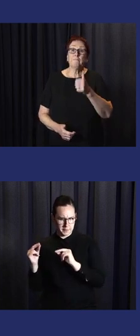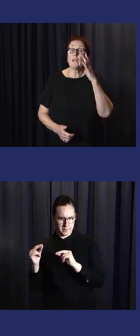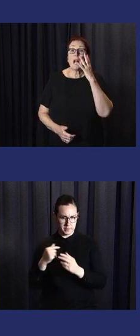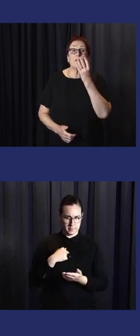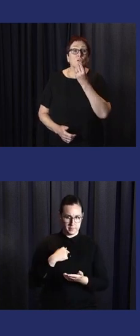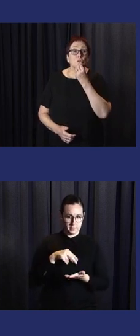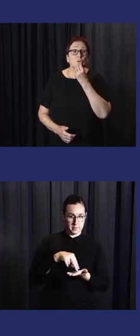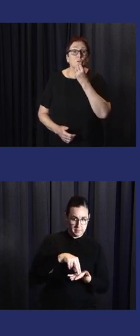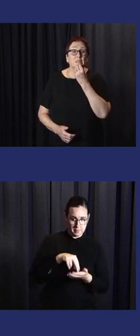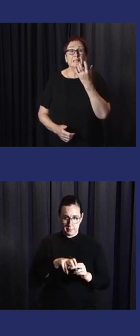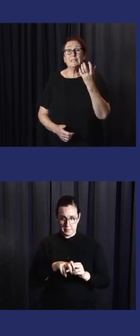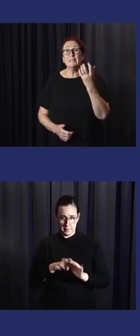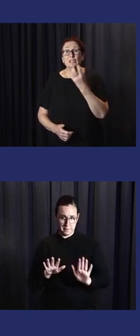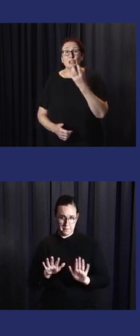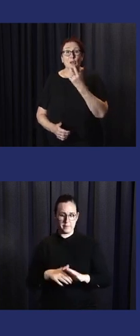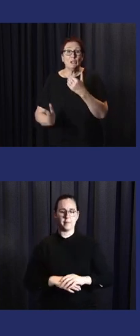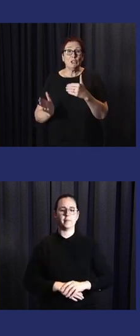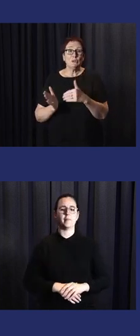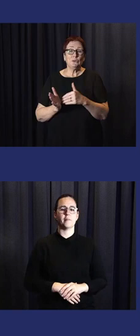So can you stand here?